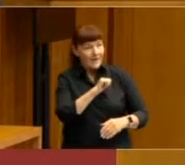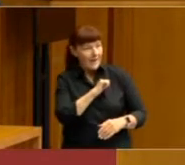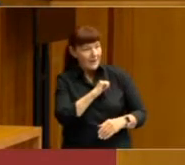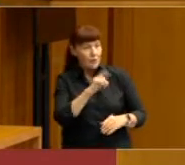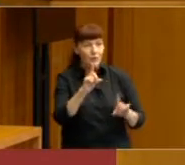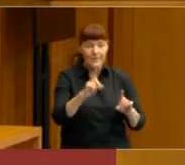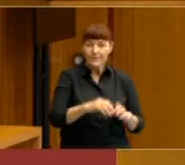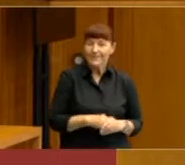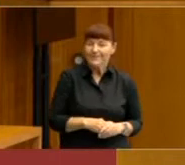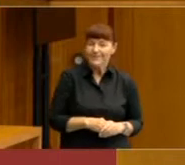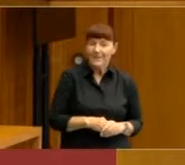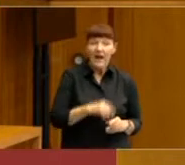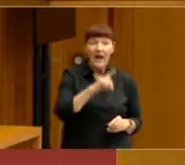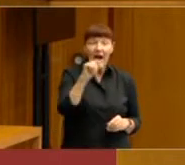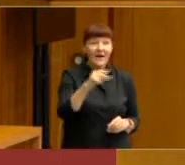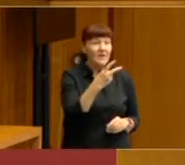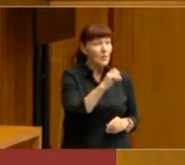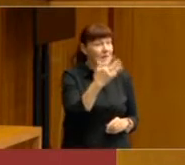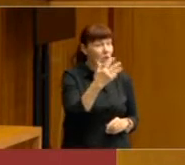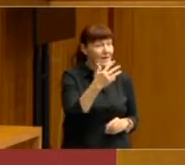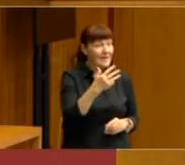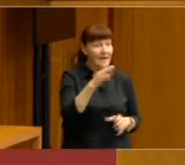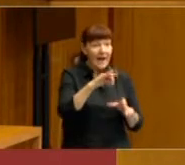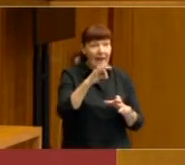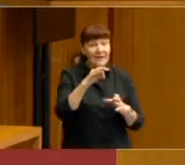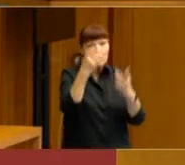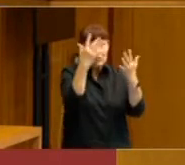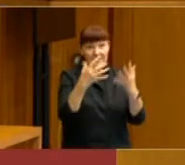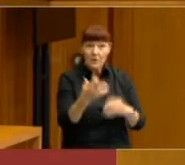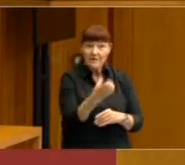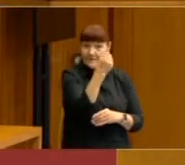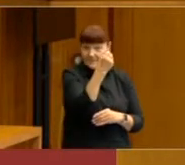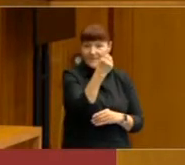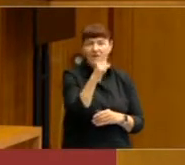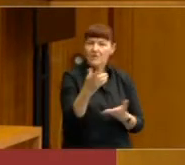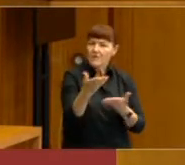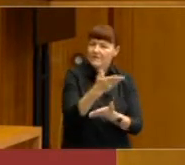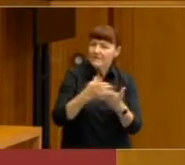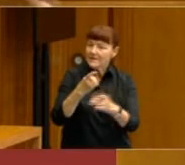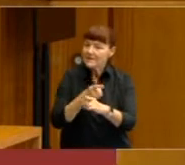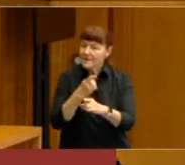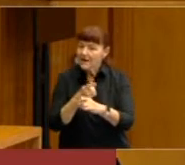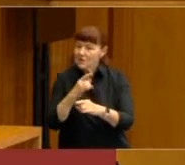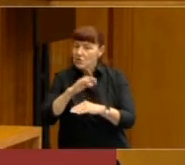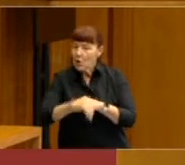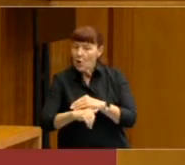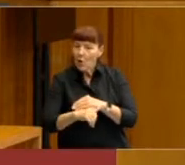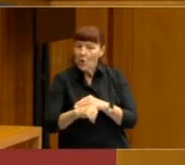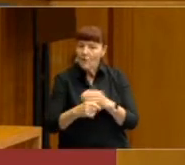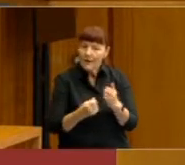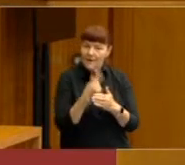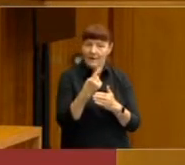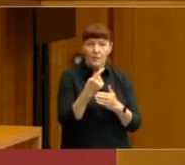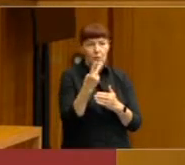Following the 2019 election result, there was a lot of discussion about the emergence of of two Australias,